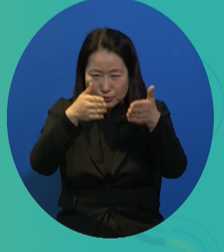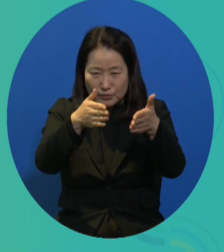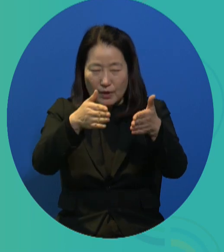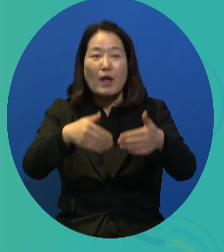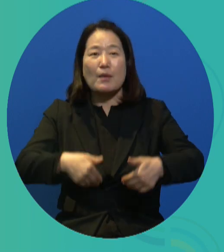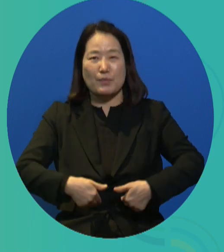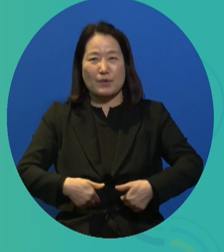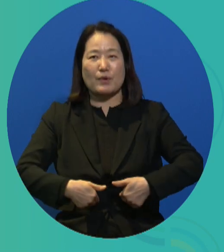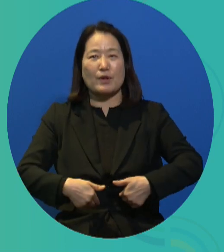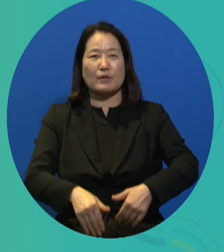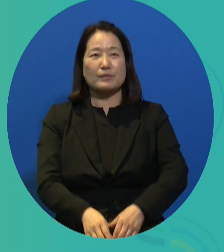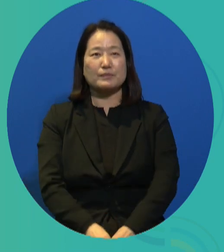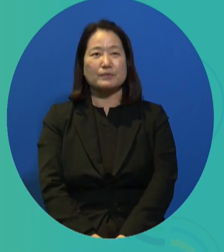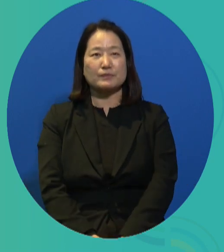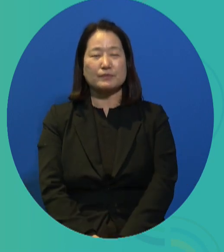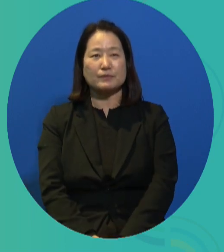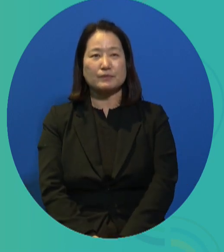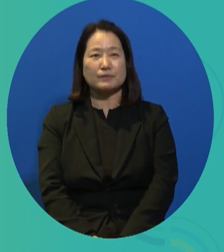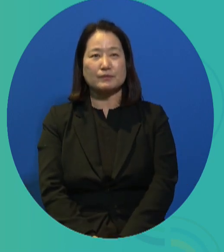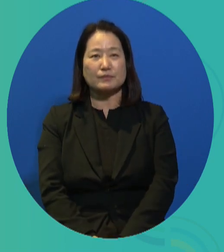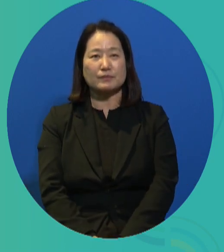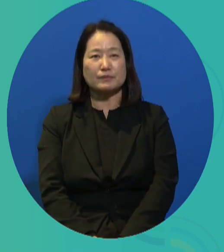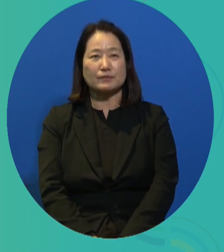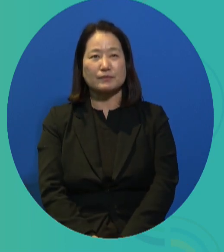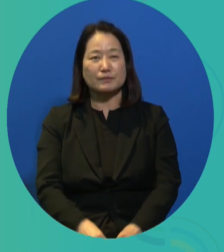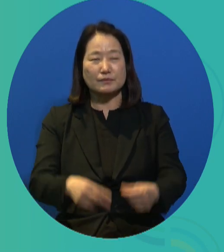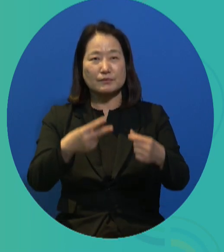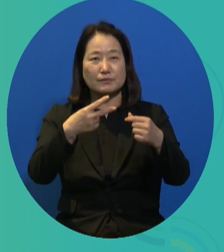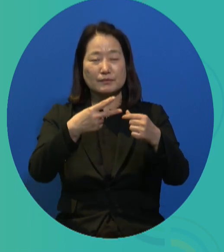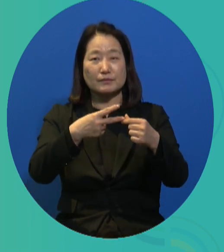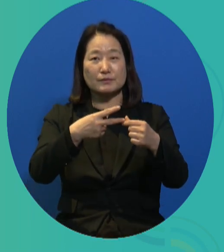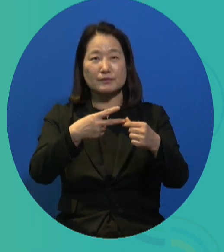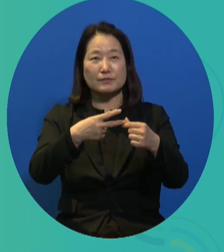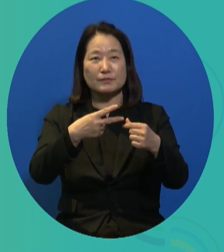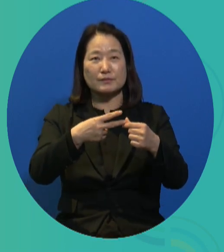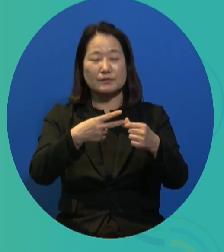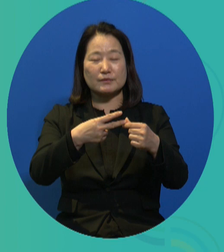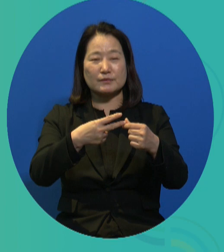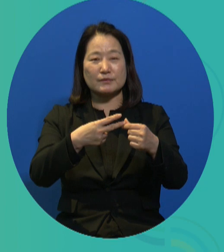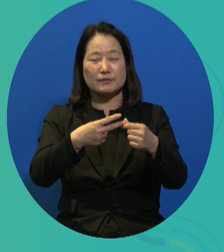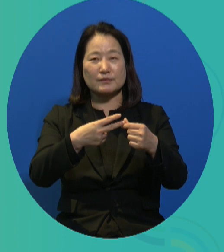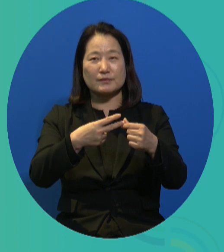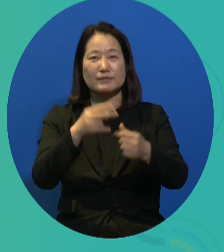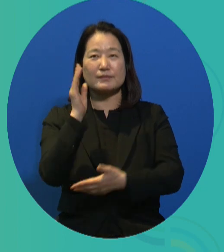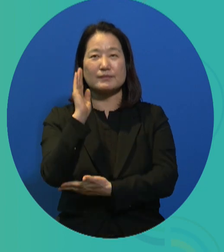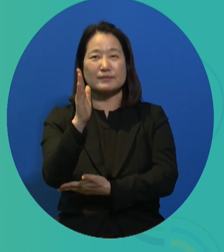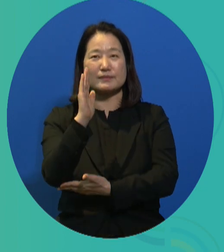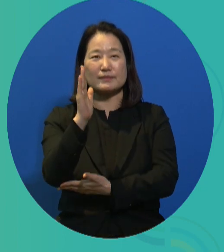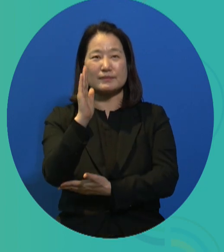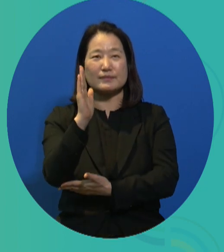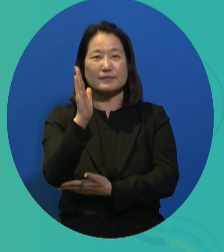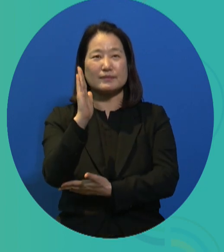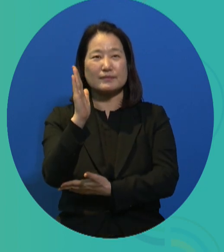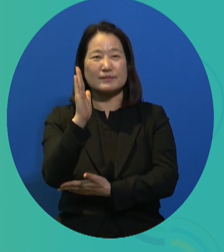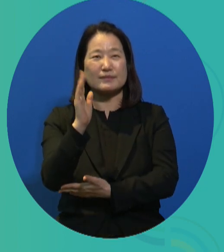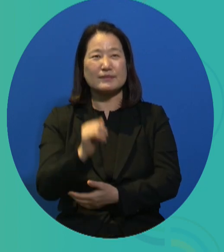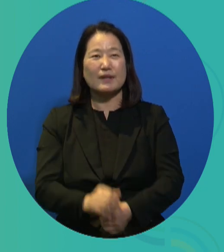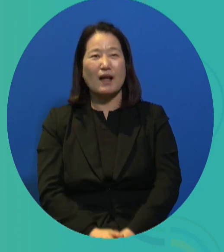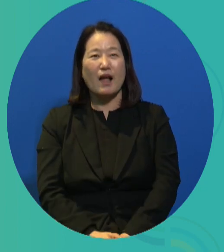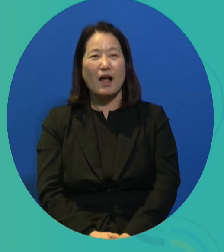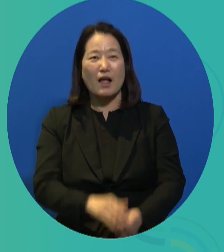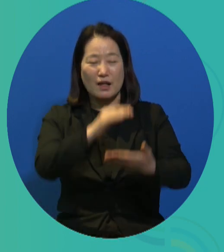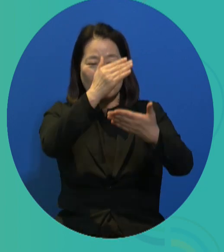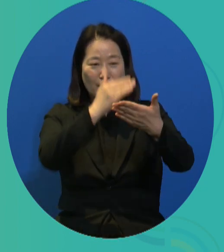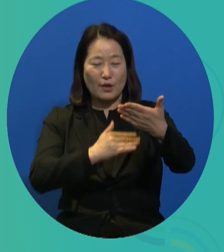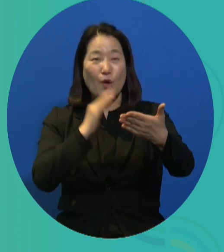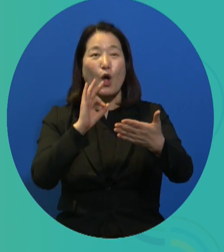me because I realized that I was not being sensitive to the concerns and needs of the PWD. The second presentation had